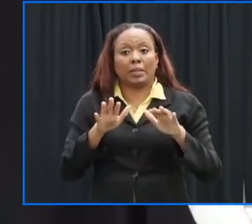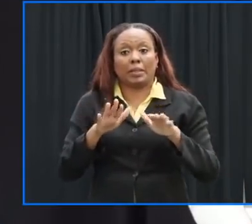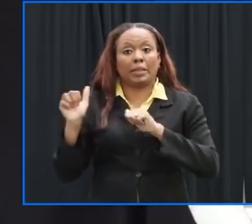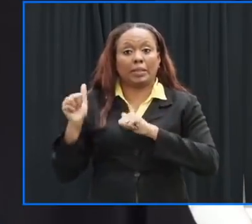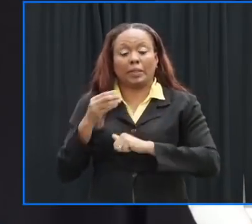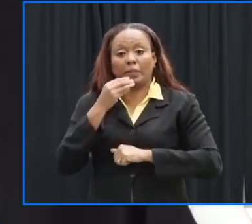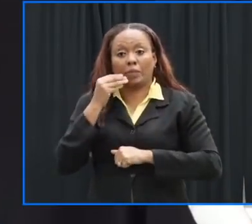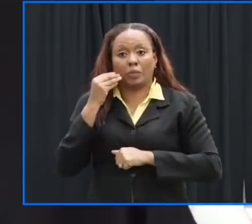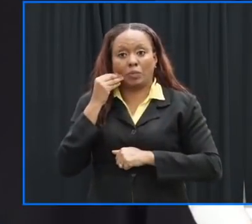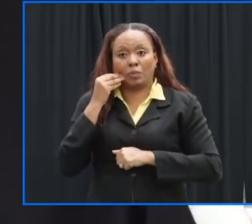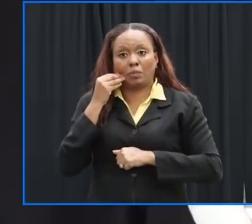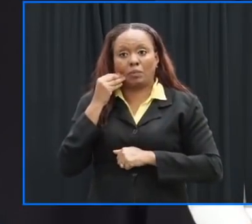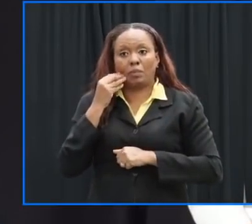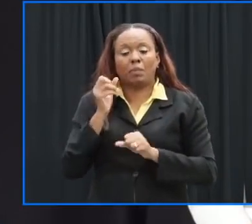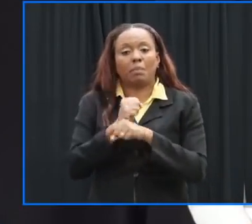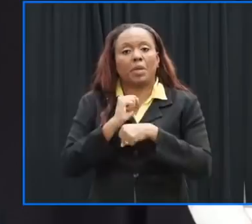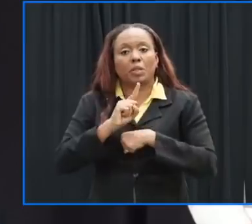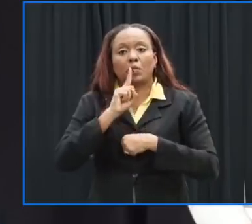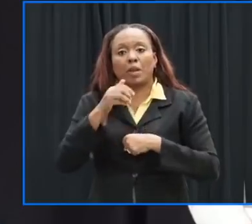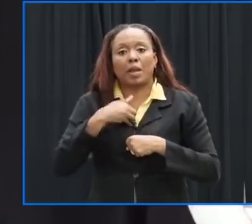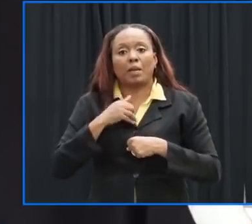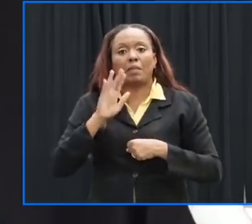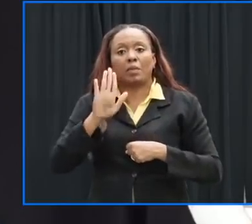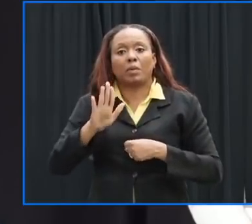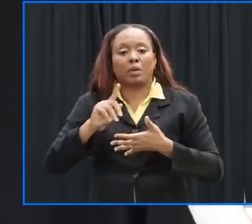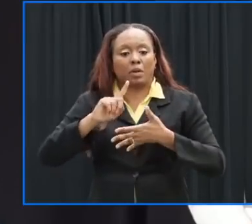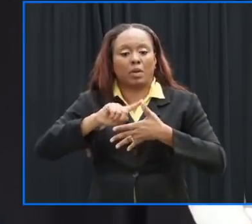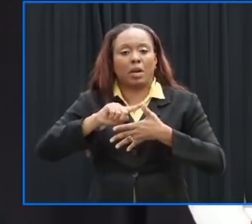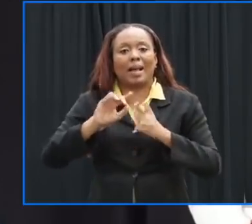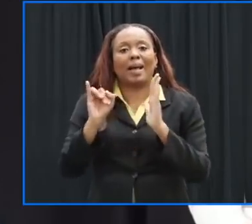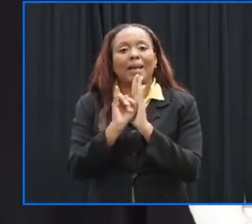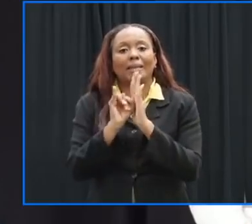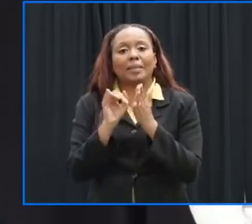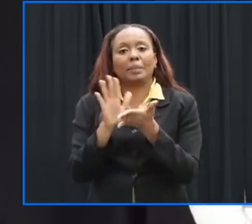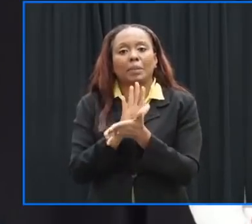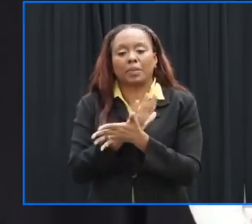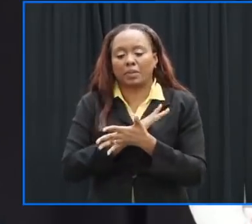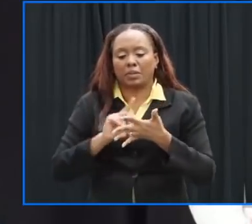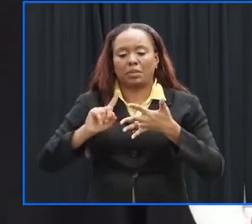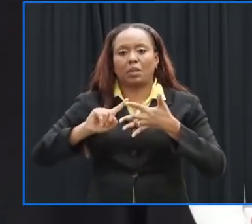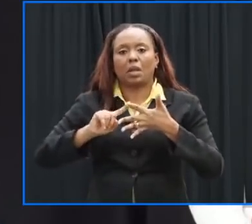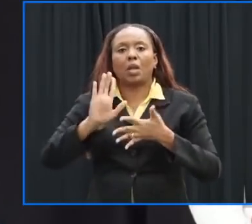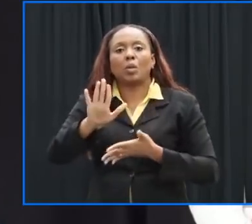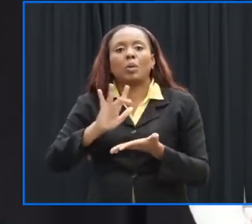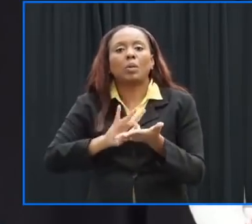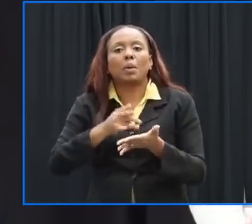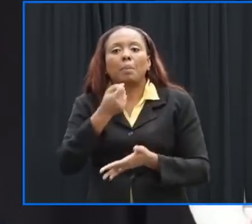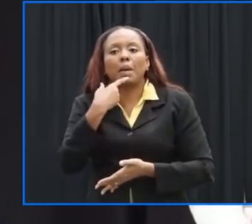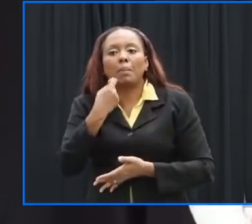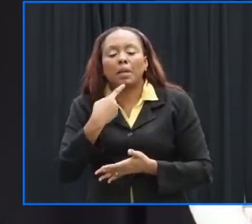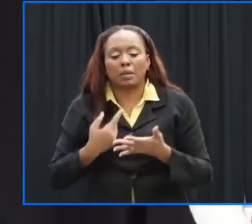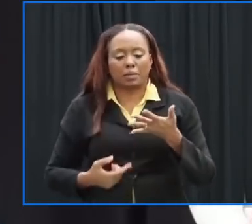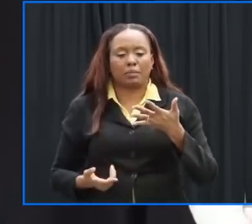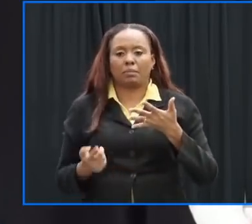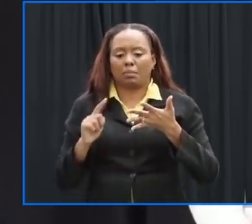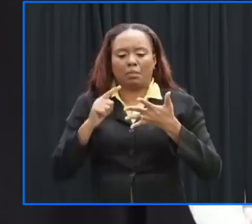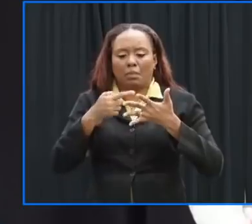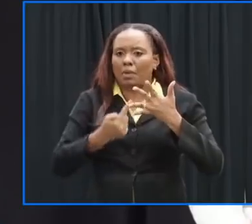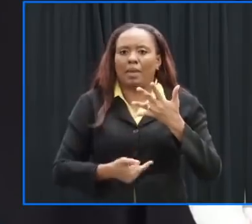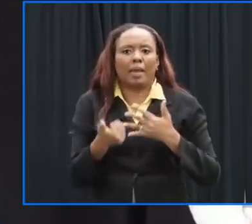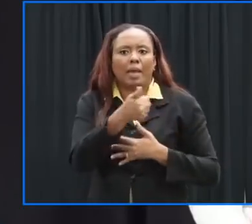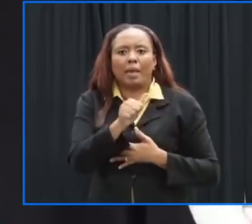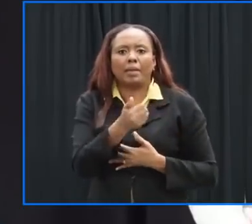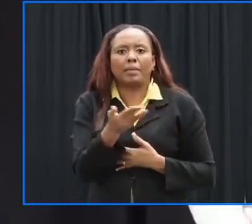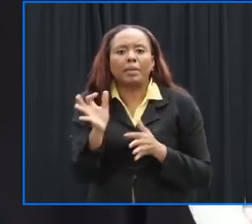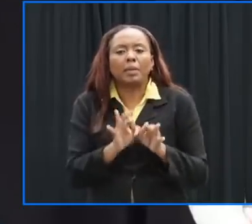simply walk with your identification documents walk with your medication if you have any walk with anything else that